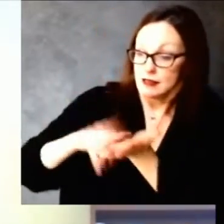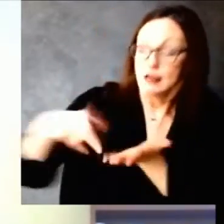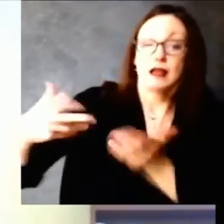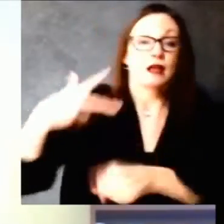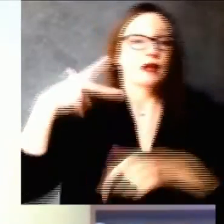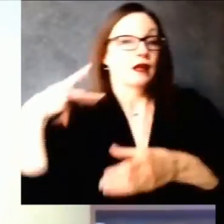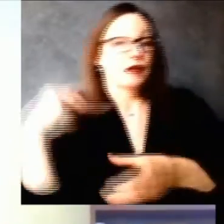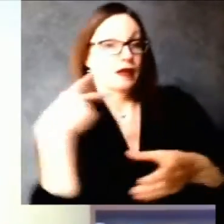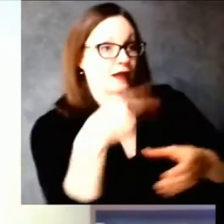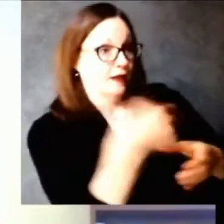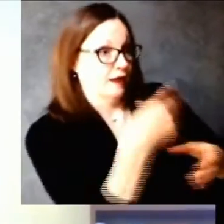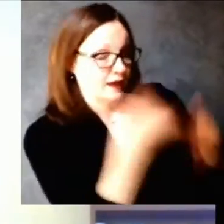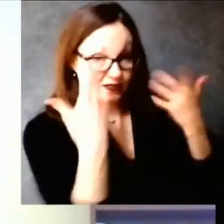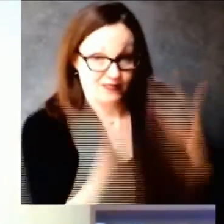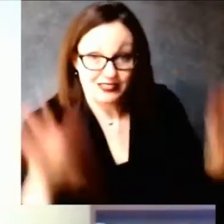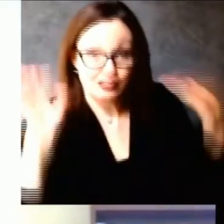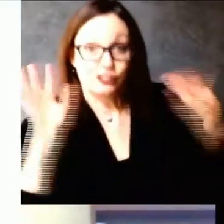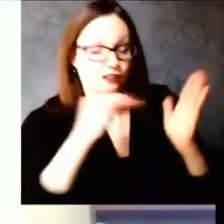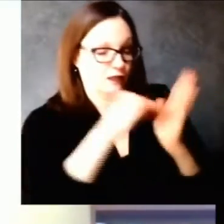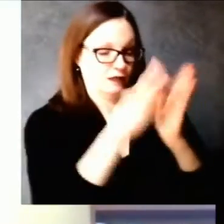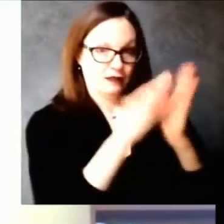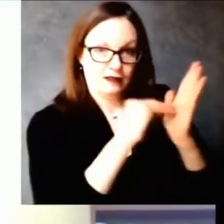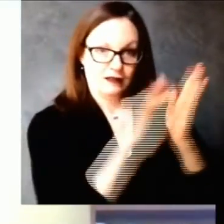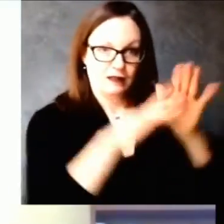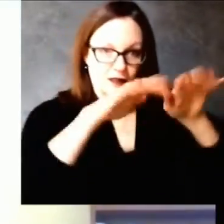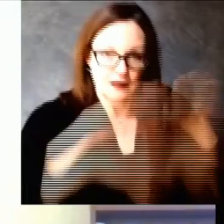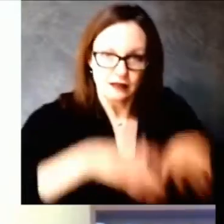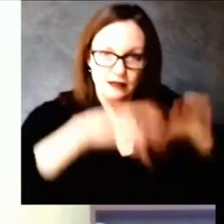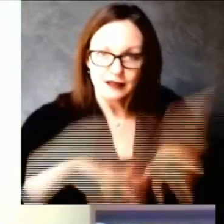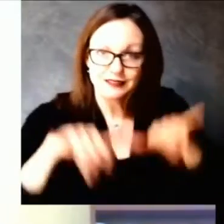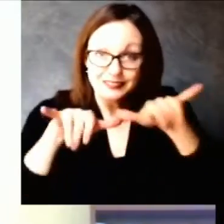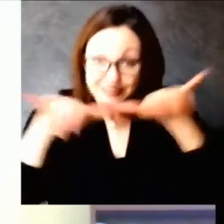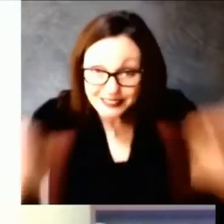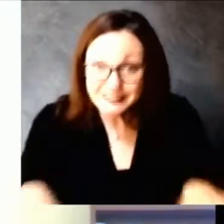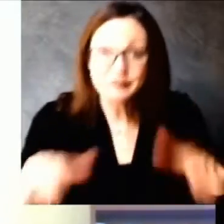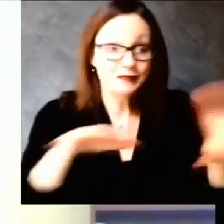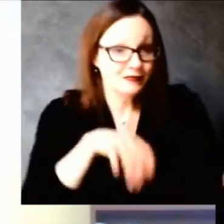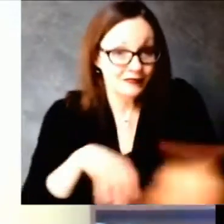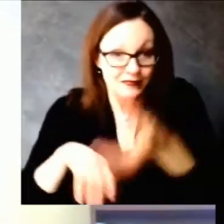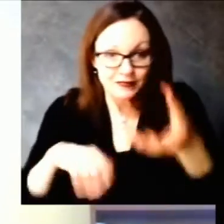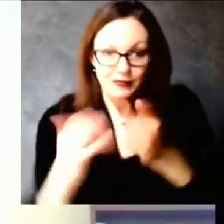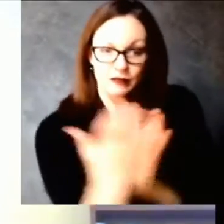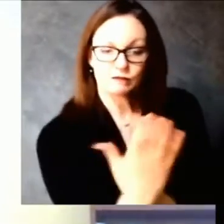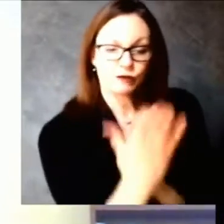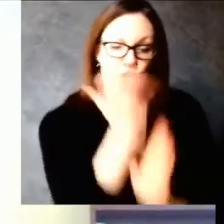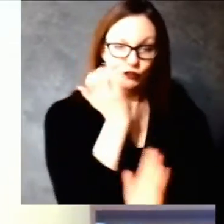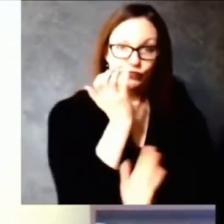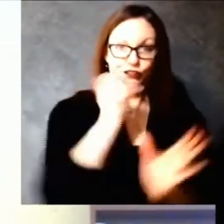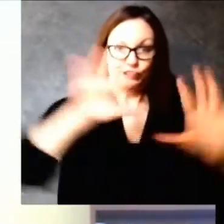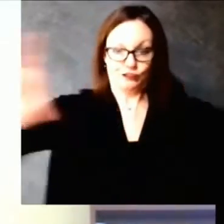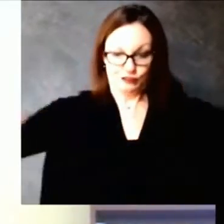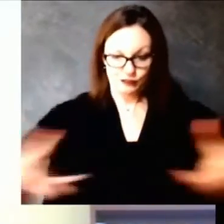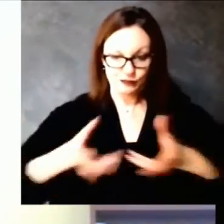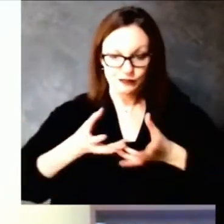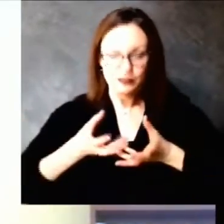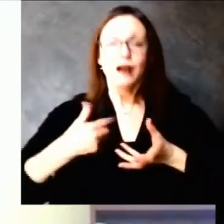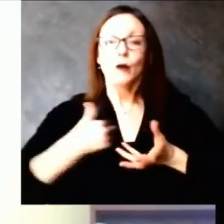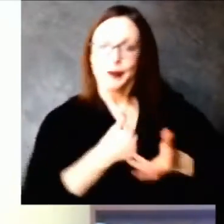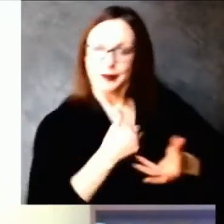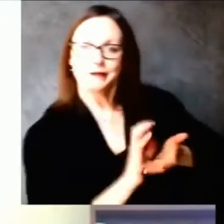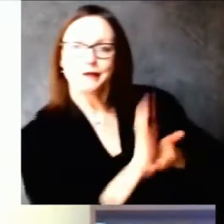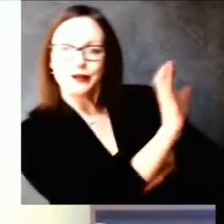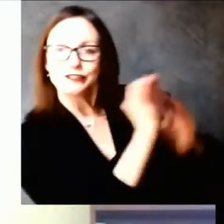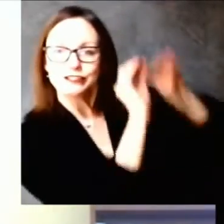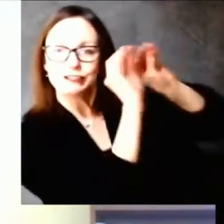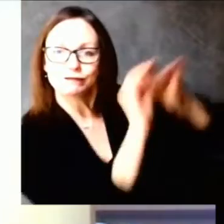so it's both a combination of what gets reported every day and then for example in the vaccines